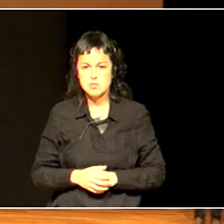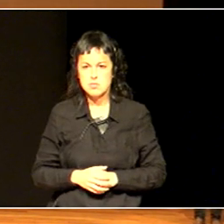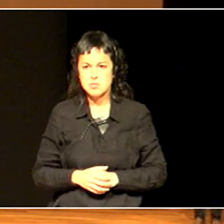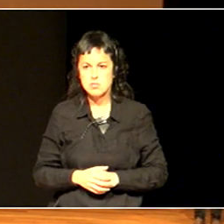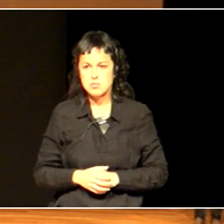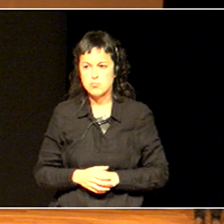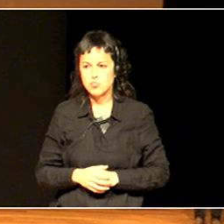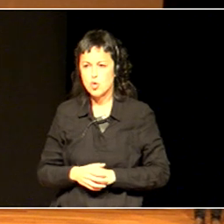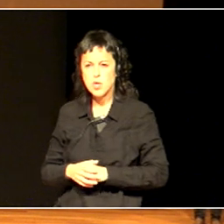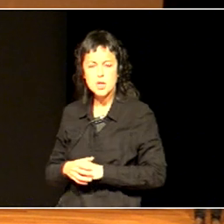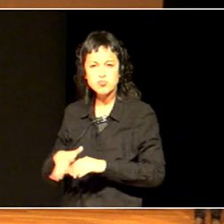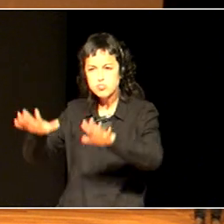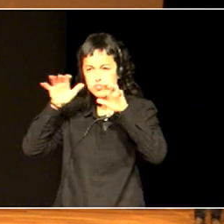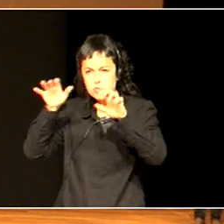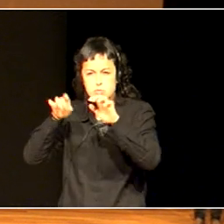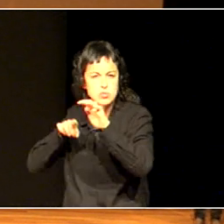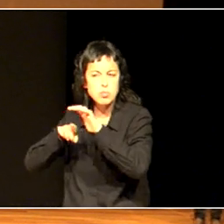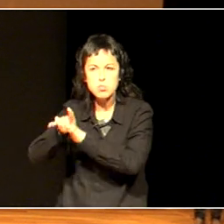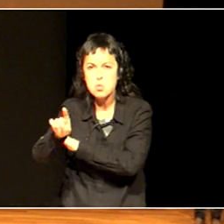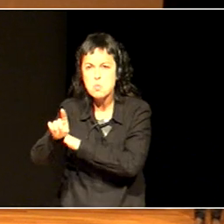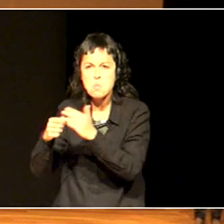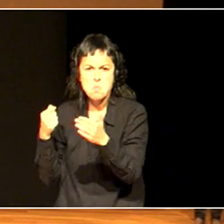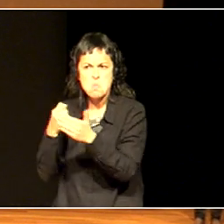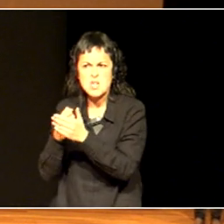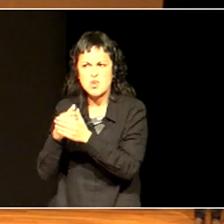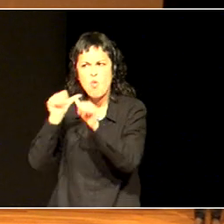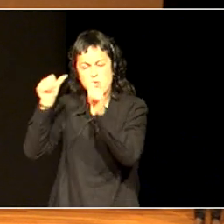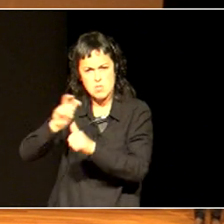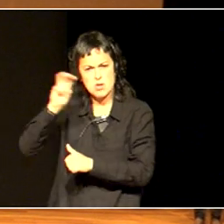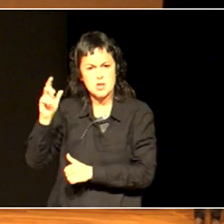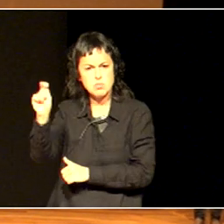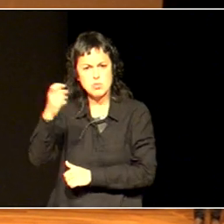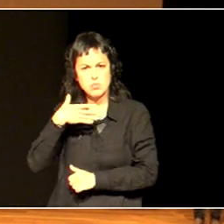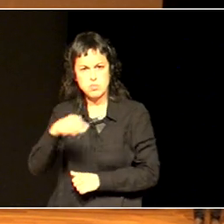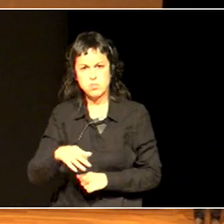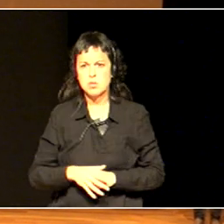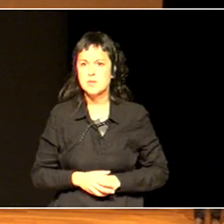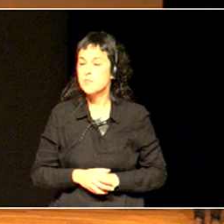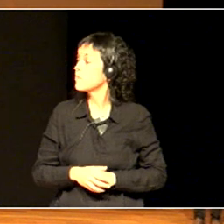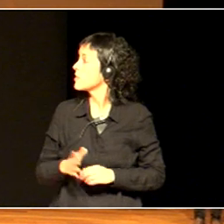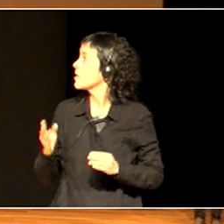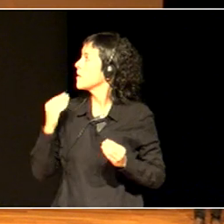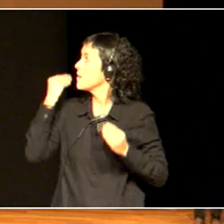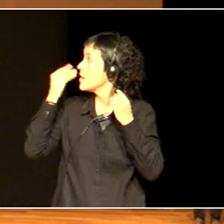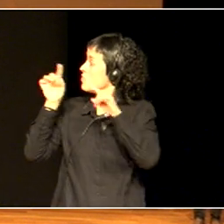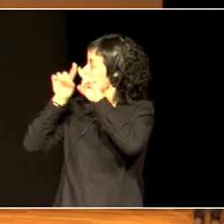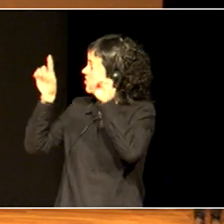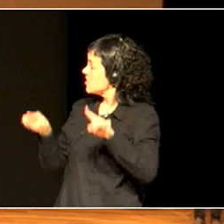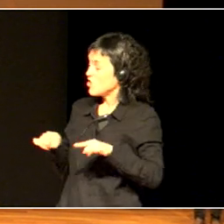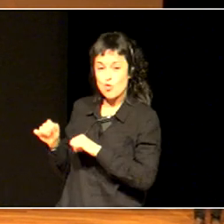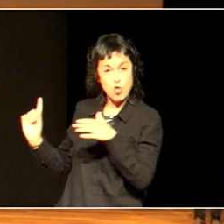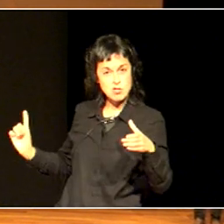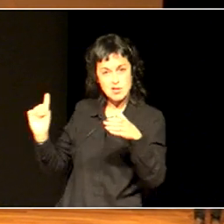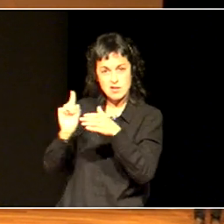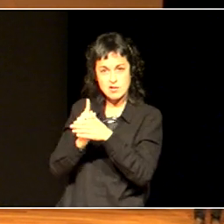think of these inclusion shields, which represent the values of the children and the